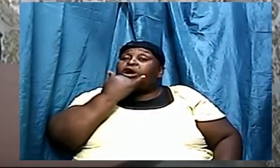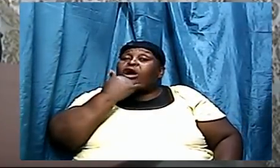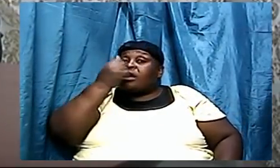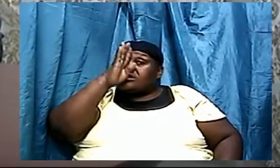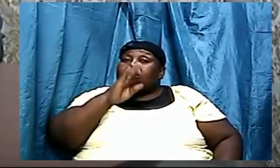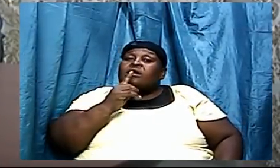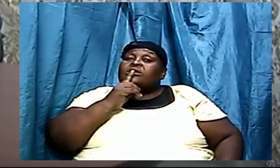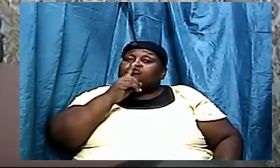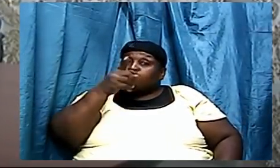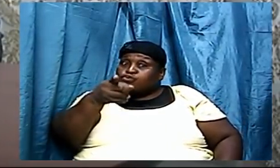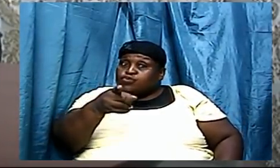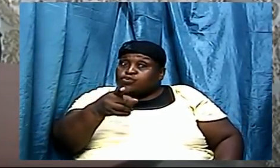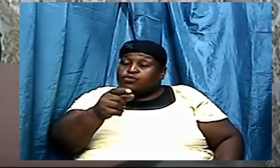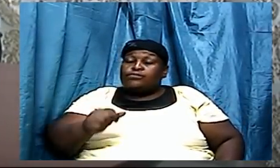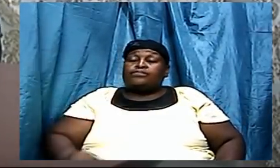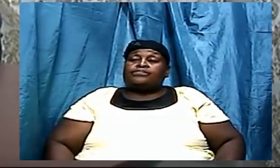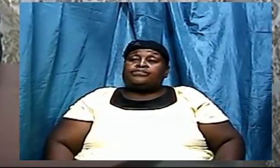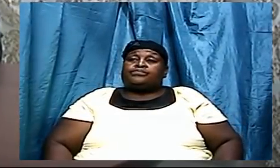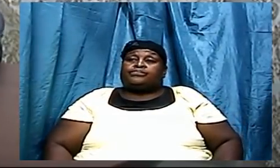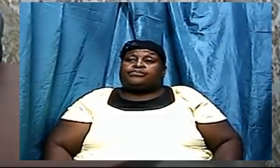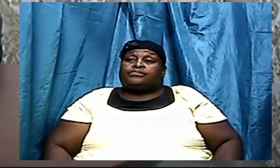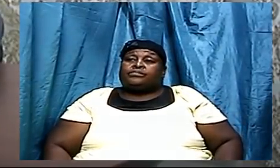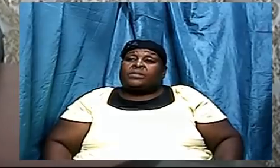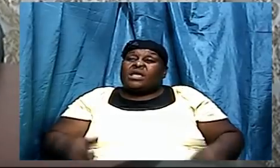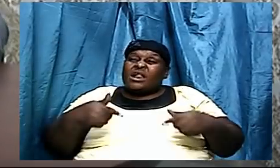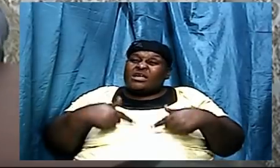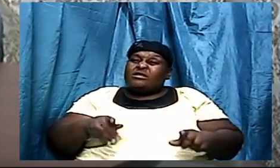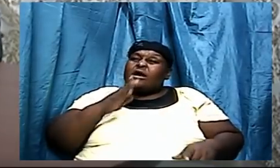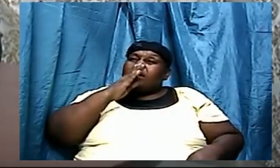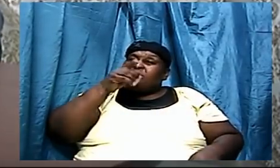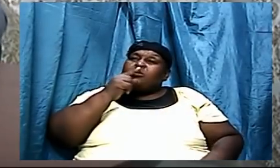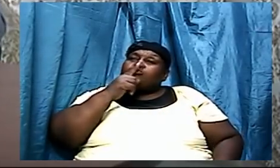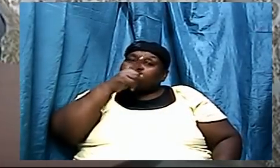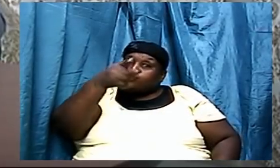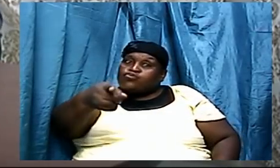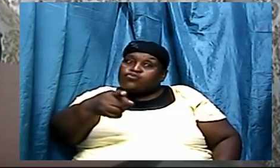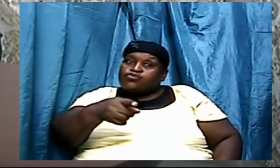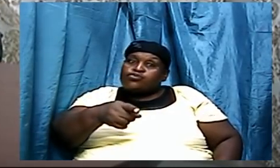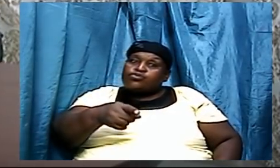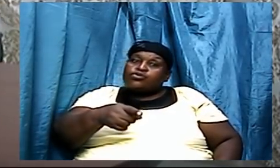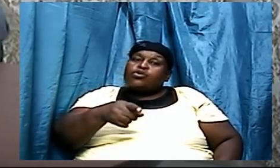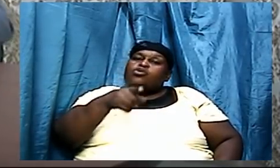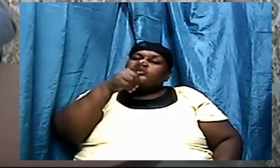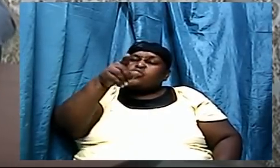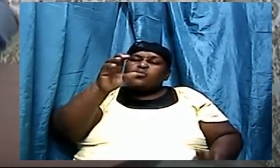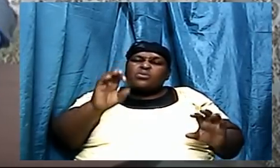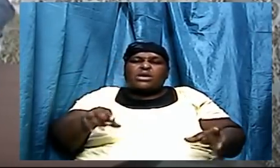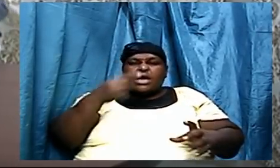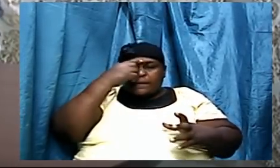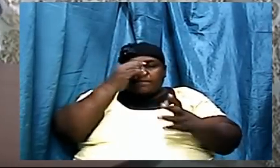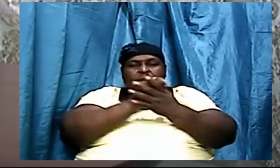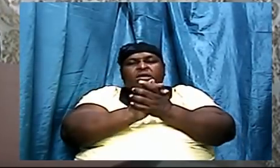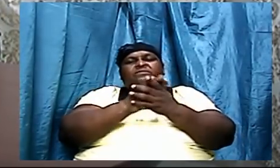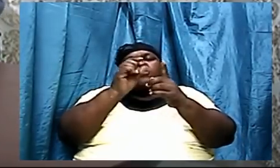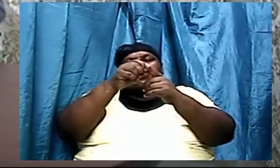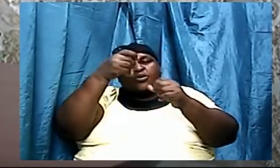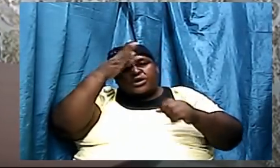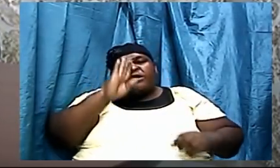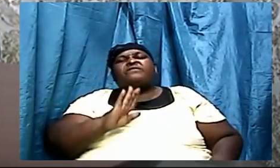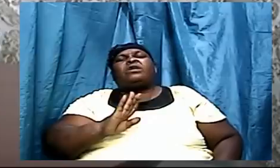and man was wrong let God be true you can believe the word of God and we